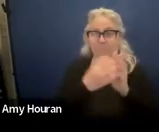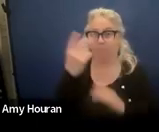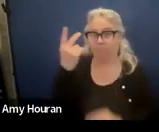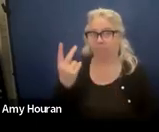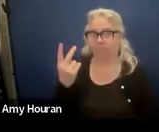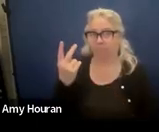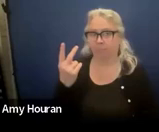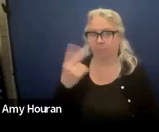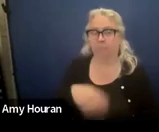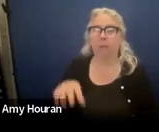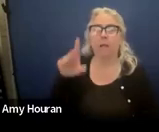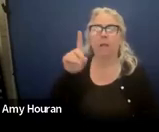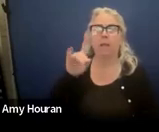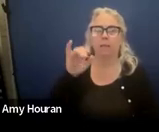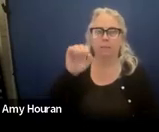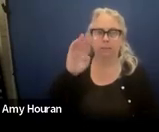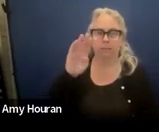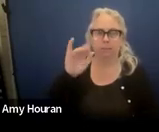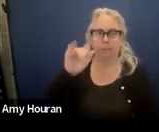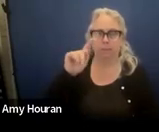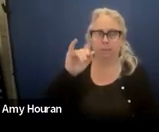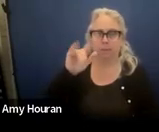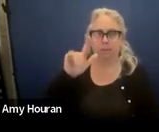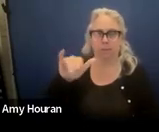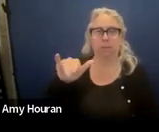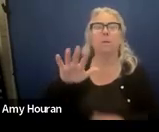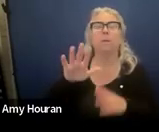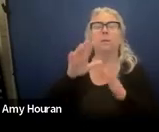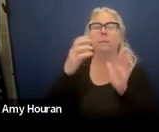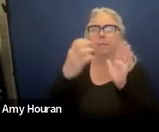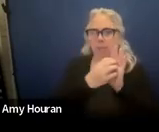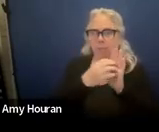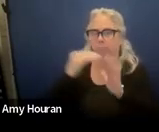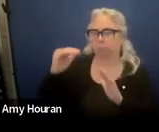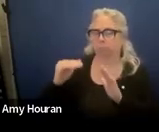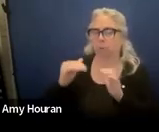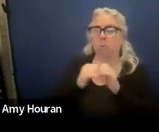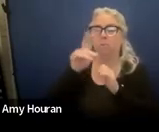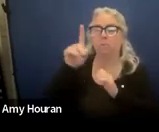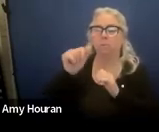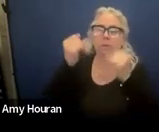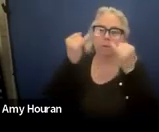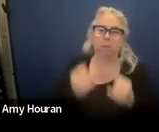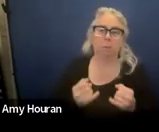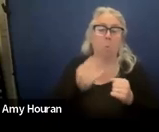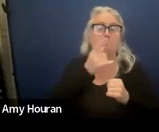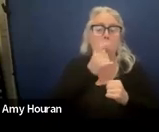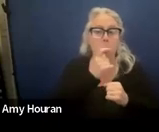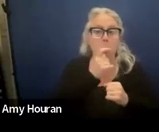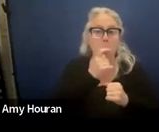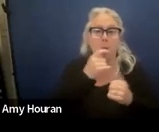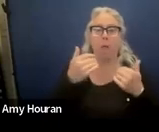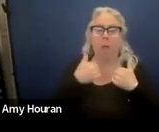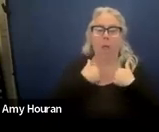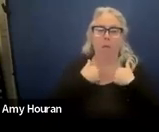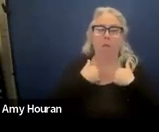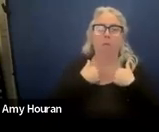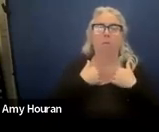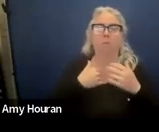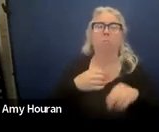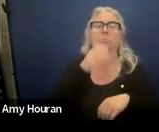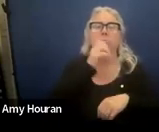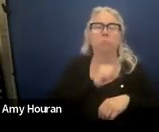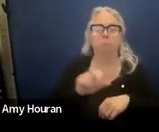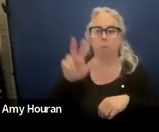the disability section um a child with a disability is an individual who has reached the age of three years